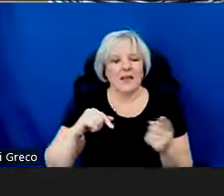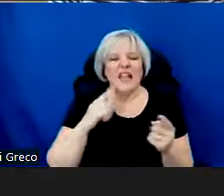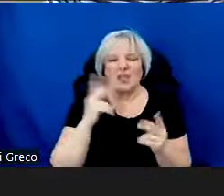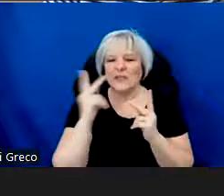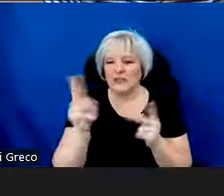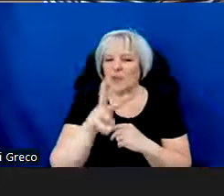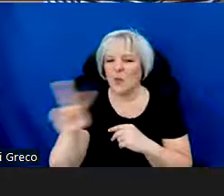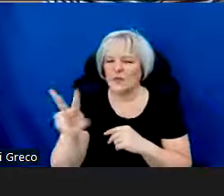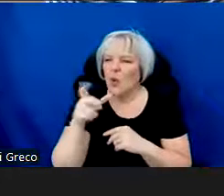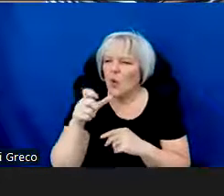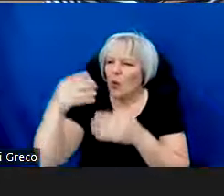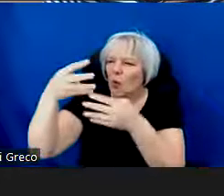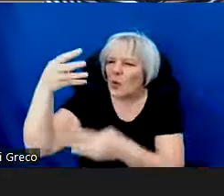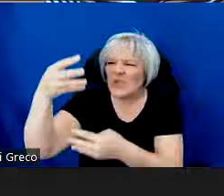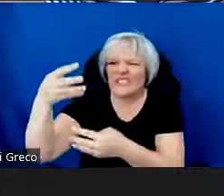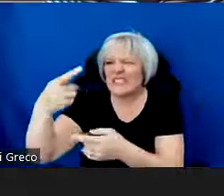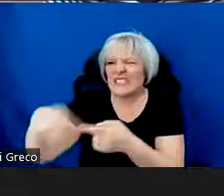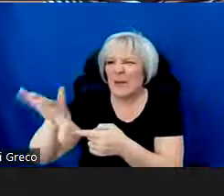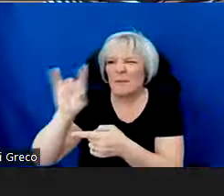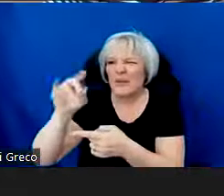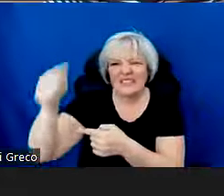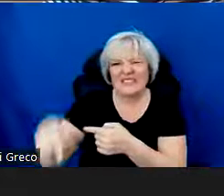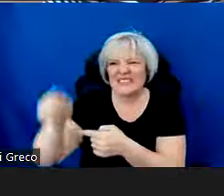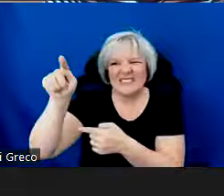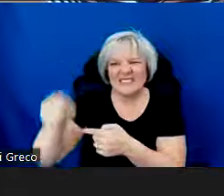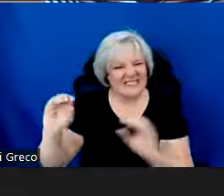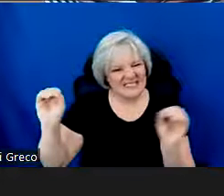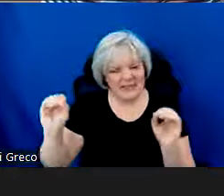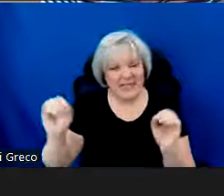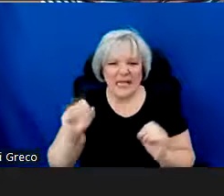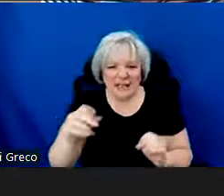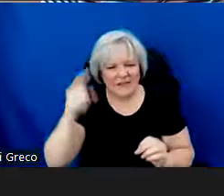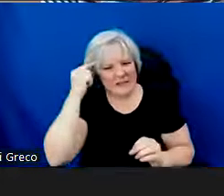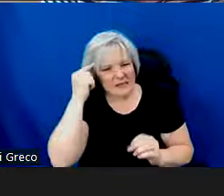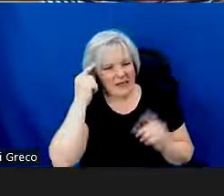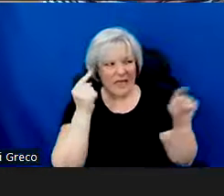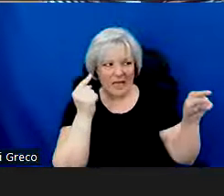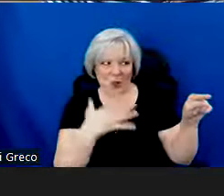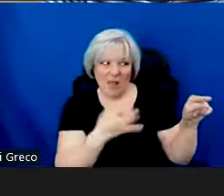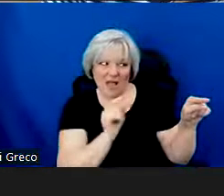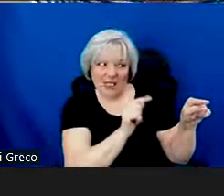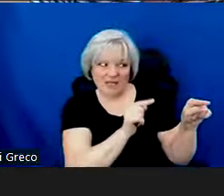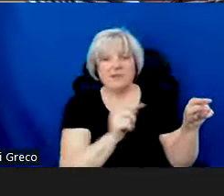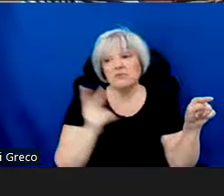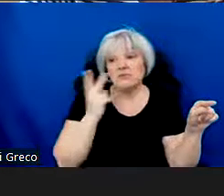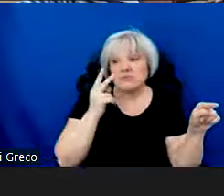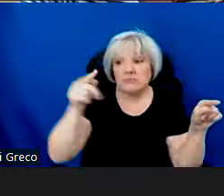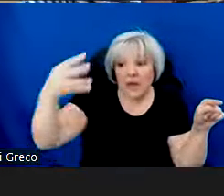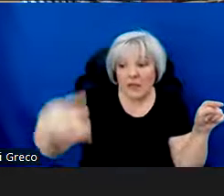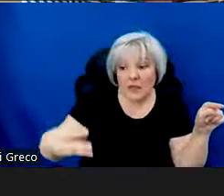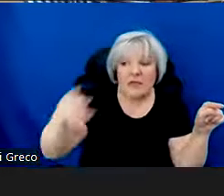website. Reach out to me if you have any questions about whether an artist you're considering is currently on one of those rosters.